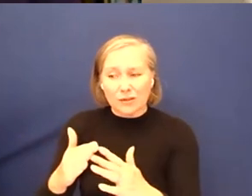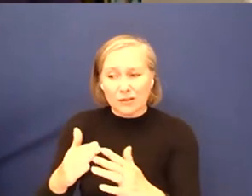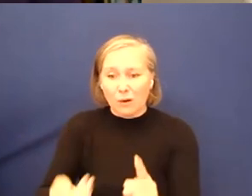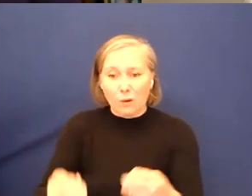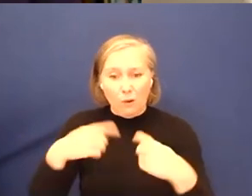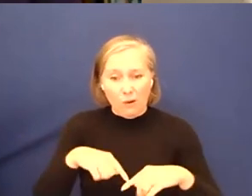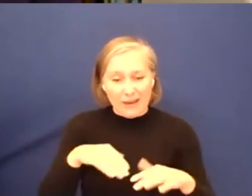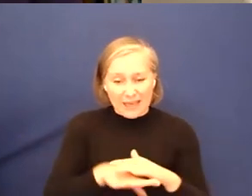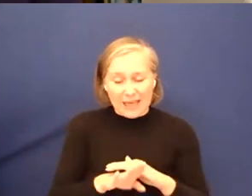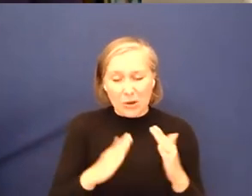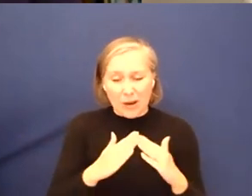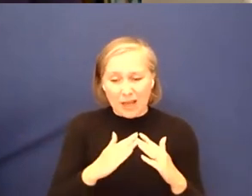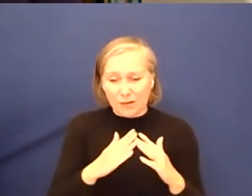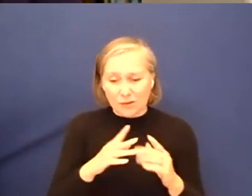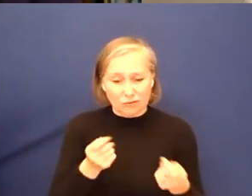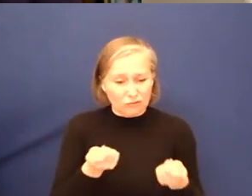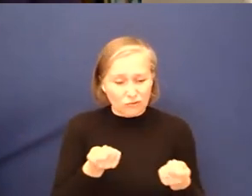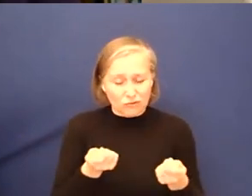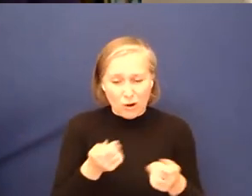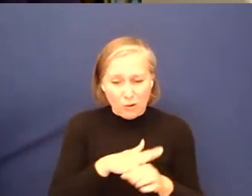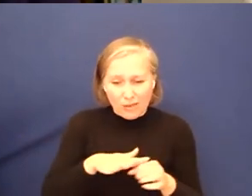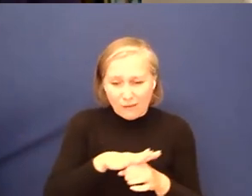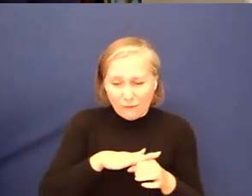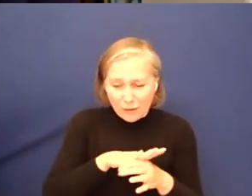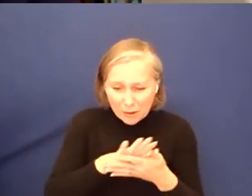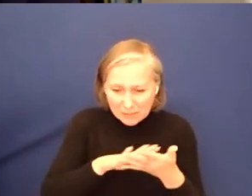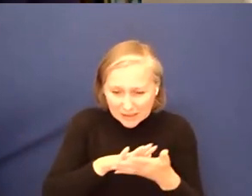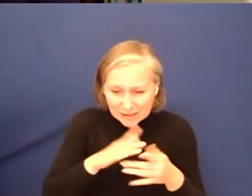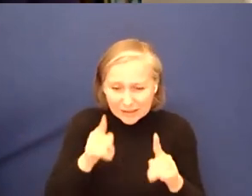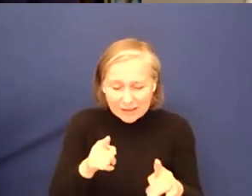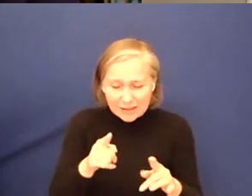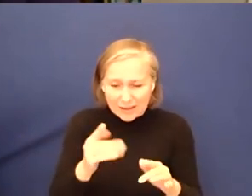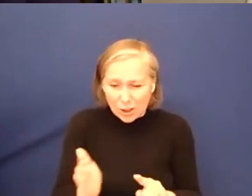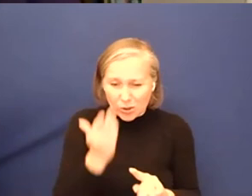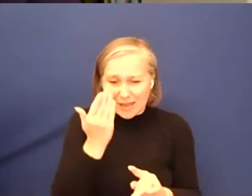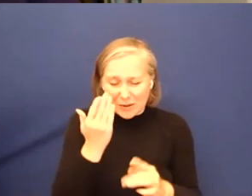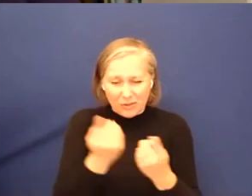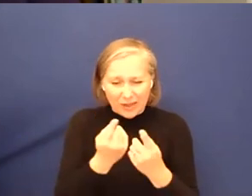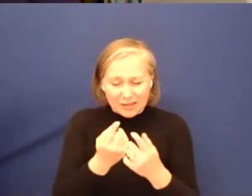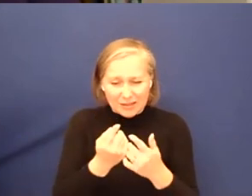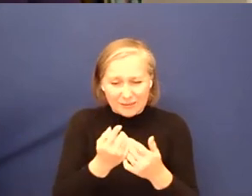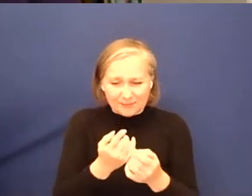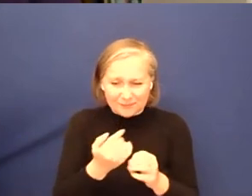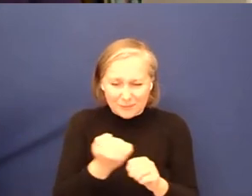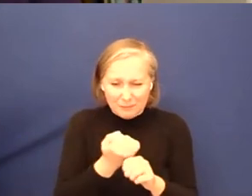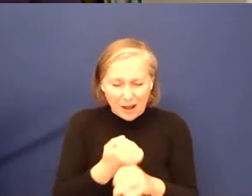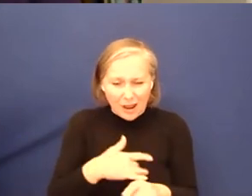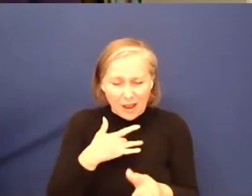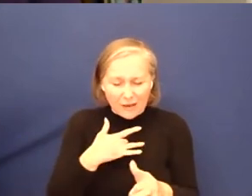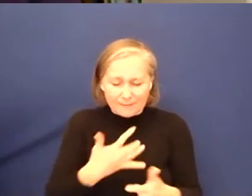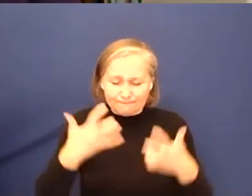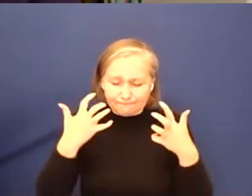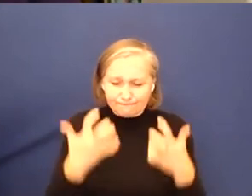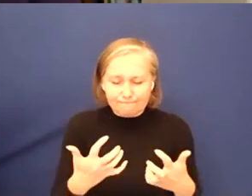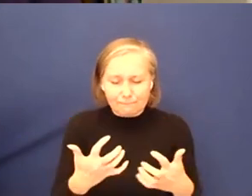have control over your own environment, you are going to constantly encounter these things that make life so much